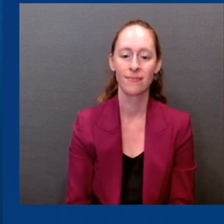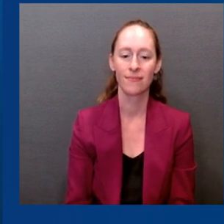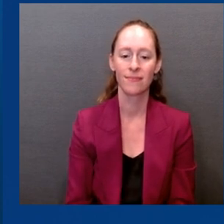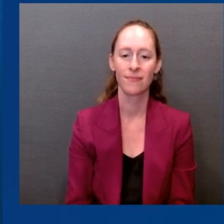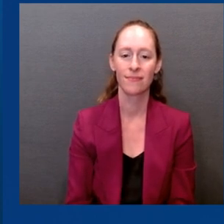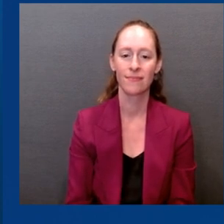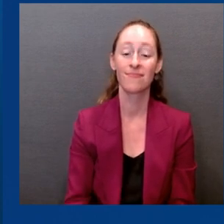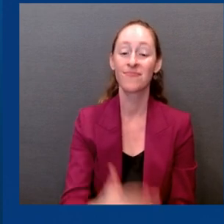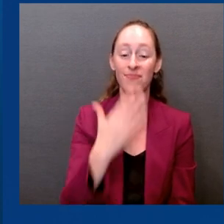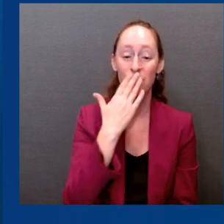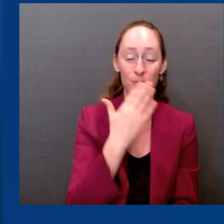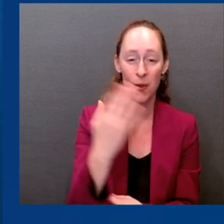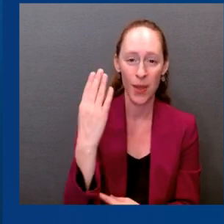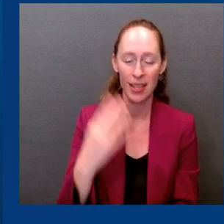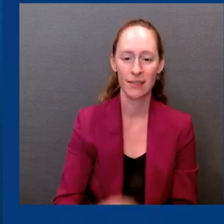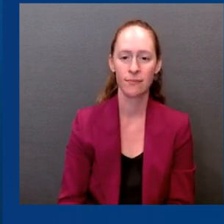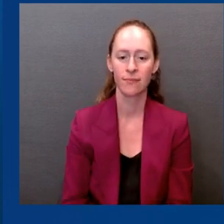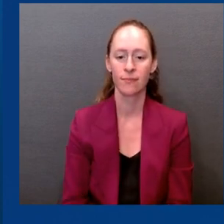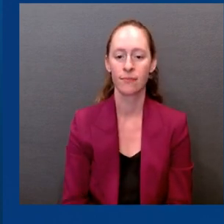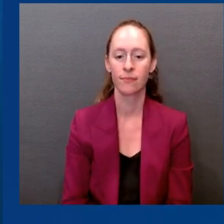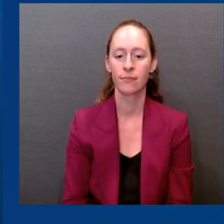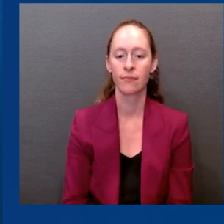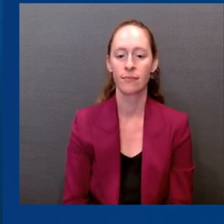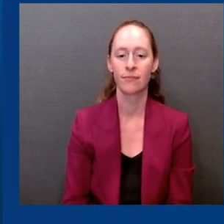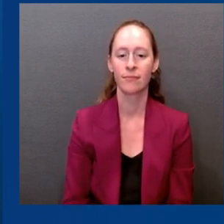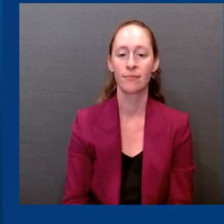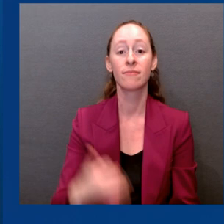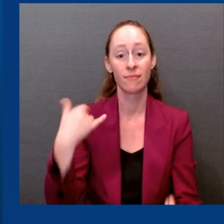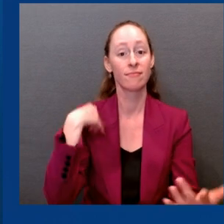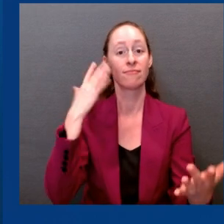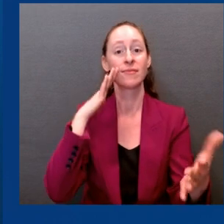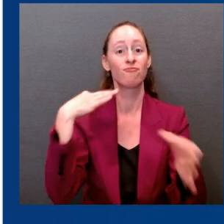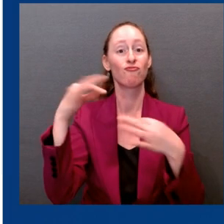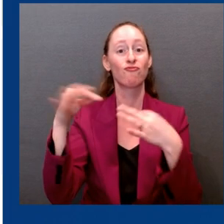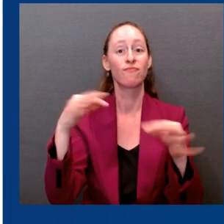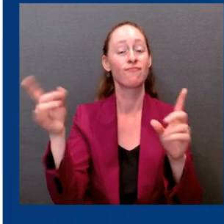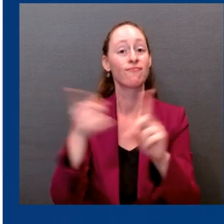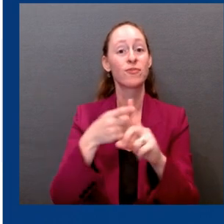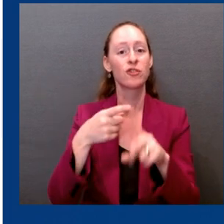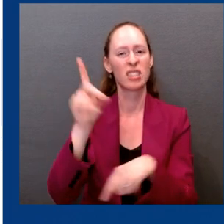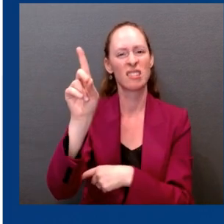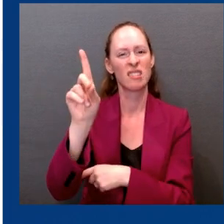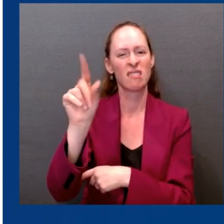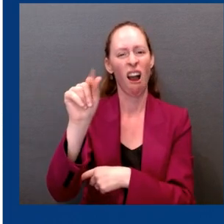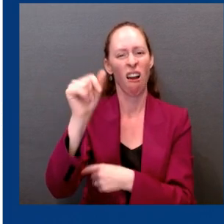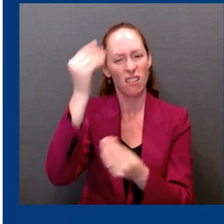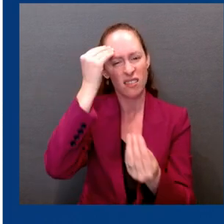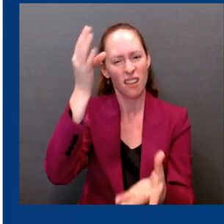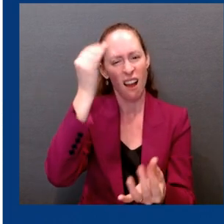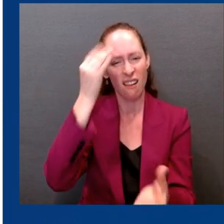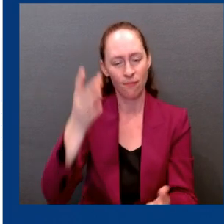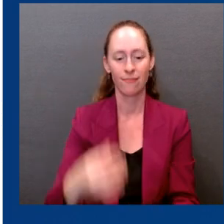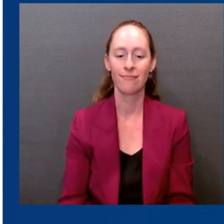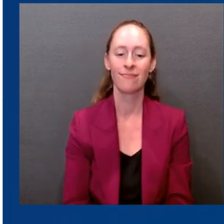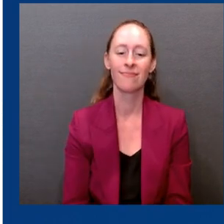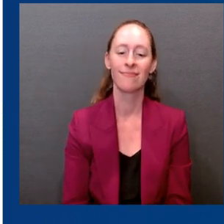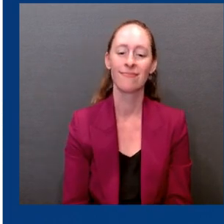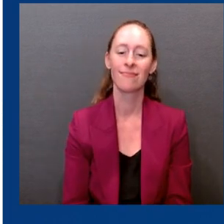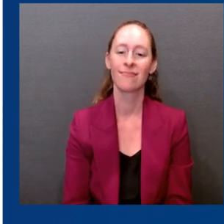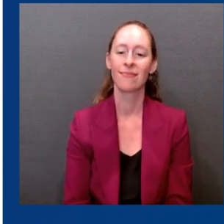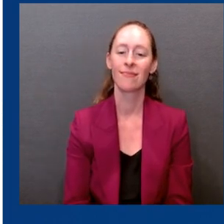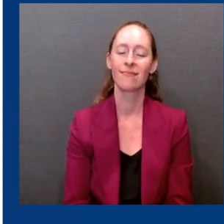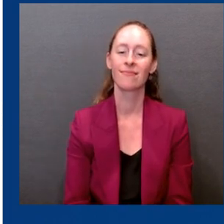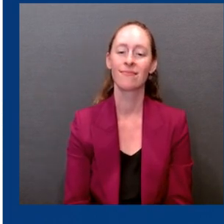latest data. As Dr. Jha has mentioned, Omicron continues to be the dominated circulating variant, with the BA-5